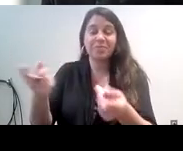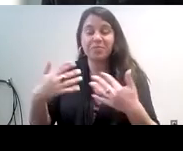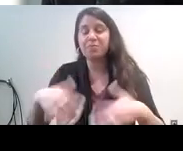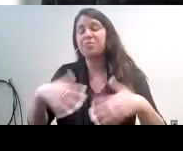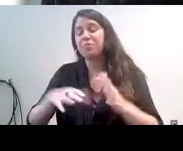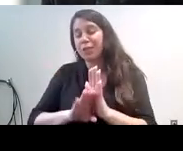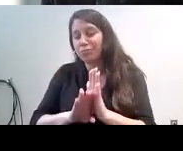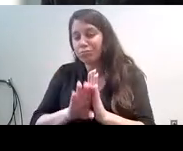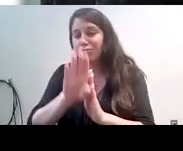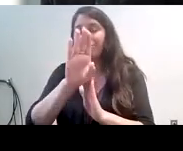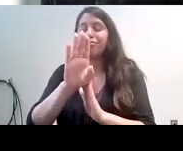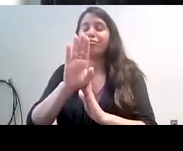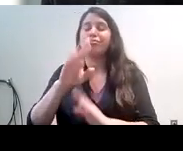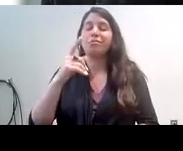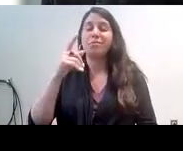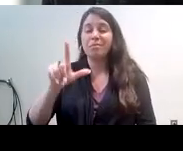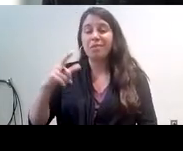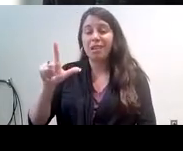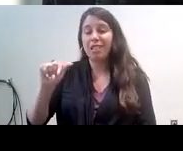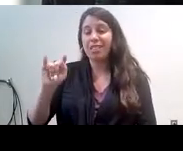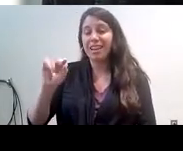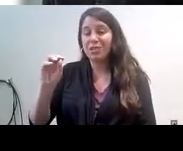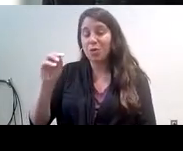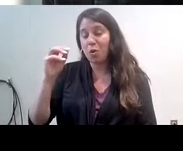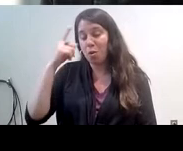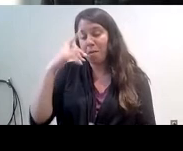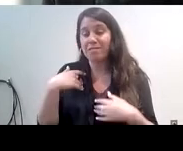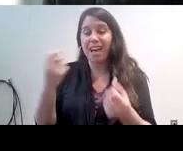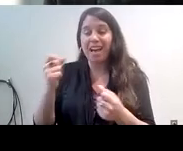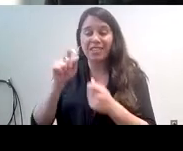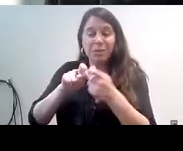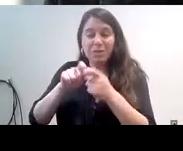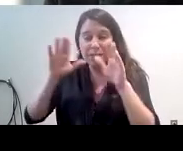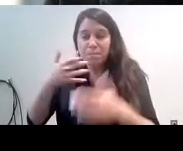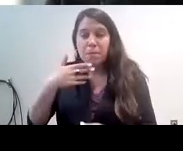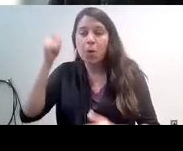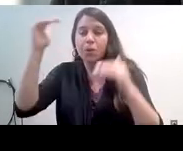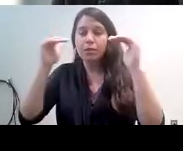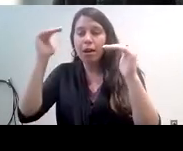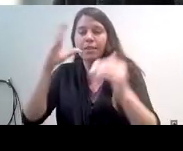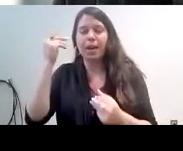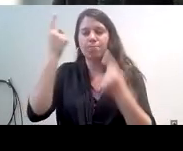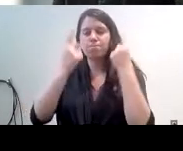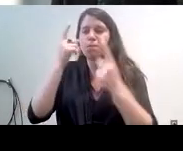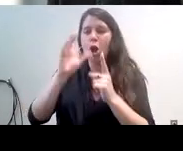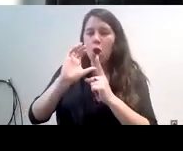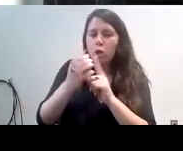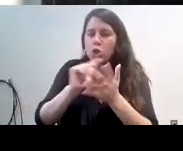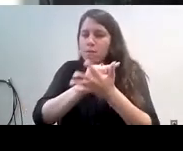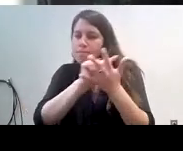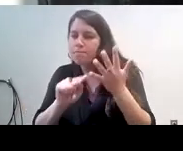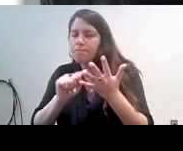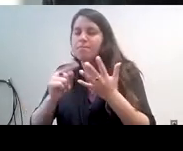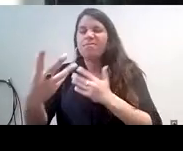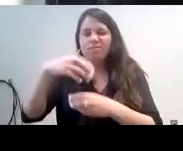for Latino mental health with a particular focus on older adults and the consideration of cultural factors in the recognition,